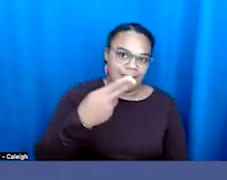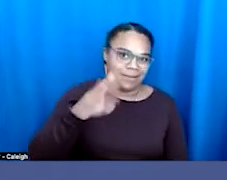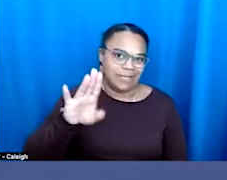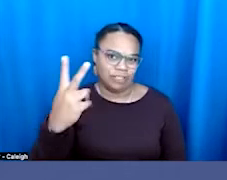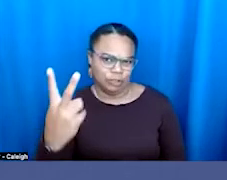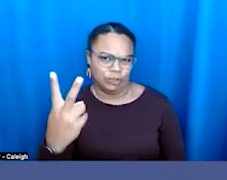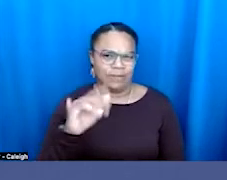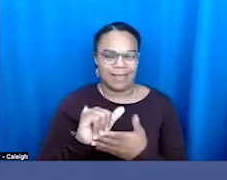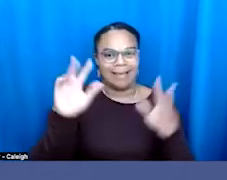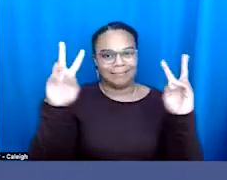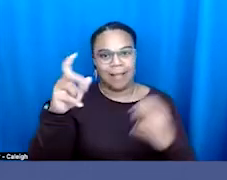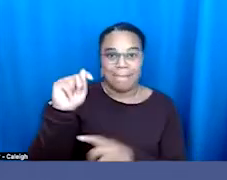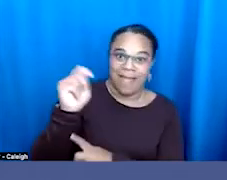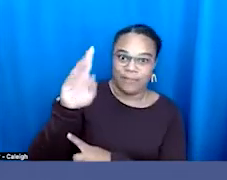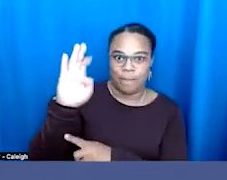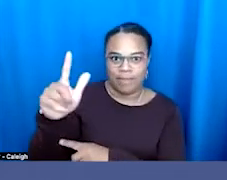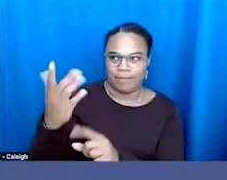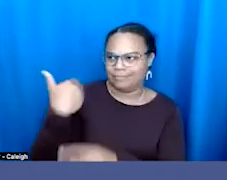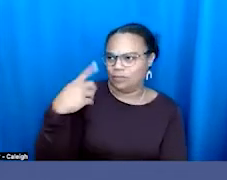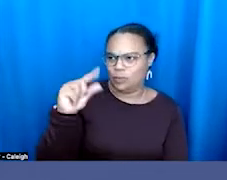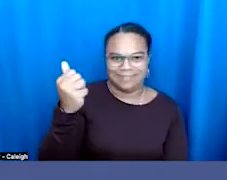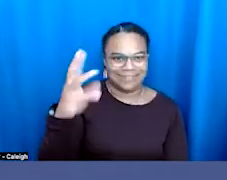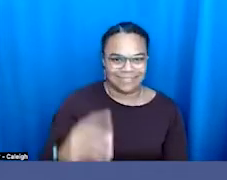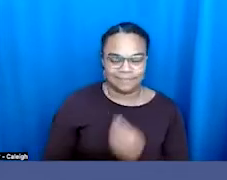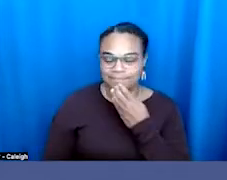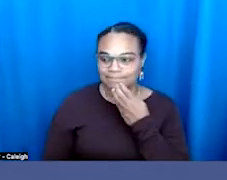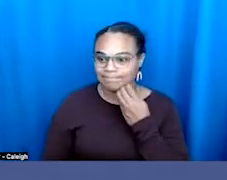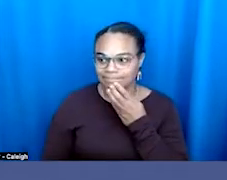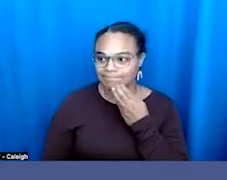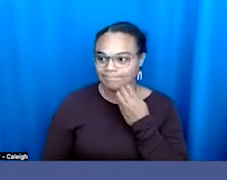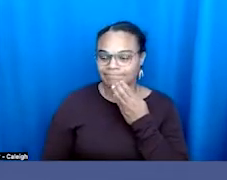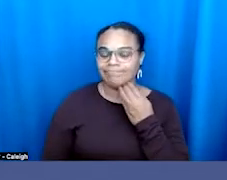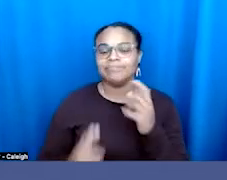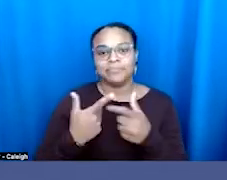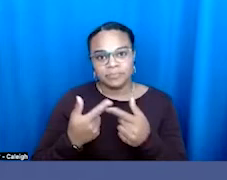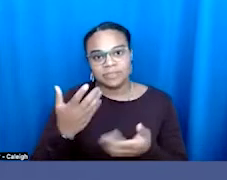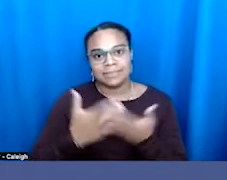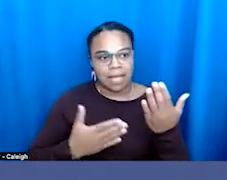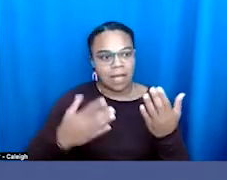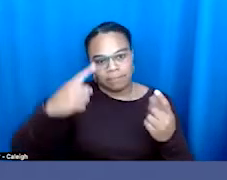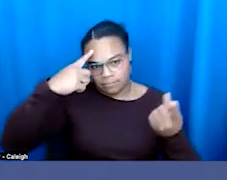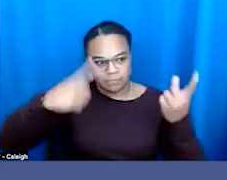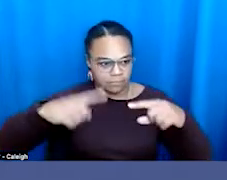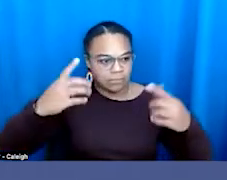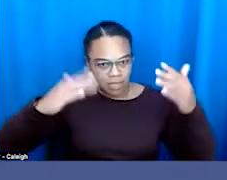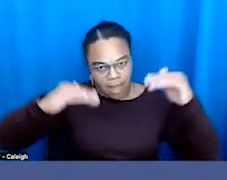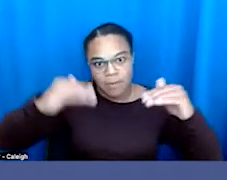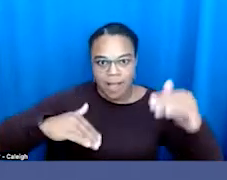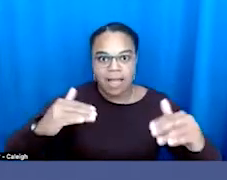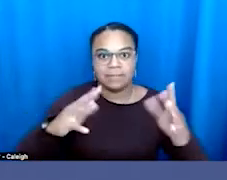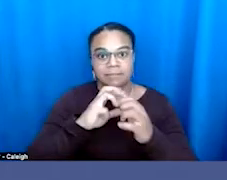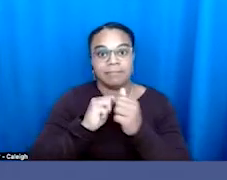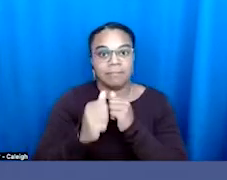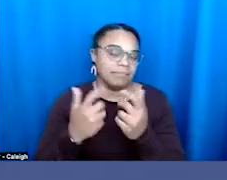2016. As a result of compromises made around that bill, we were unable to pass nondiscrimination